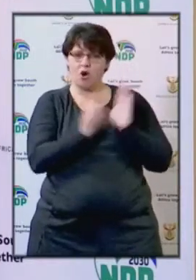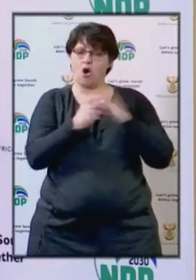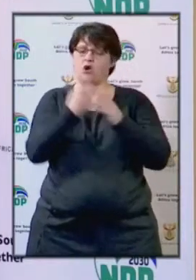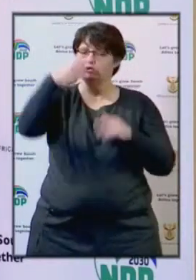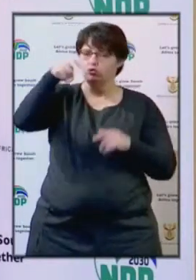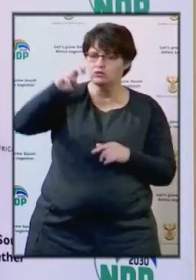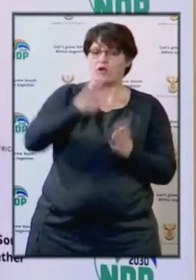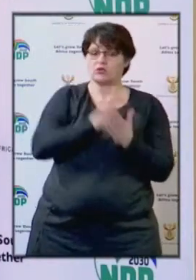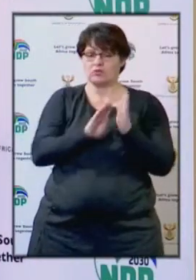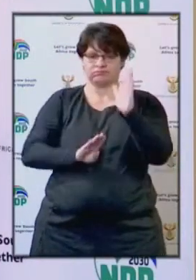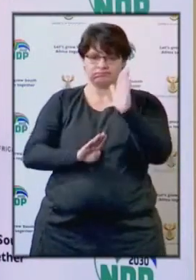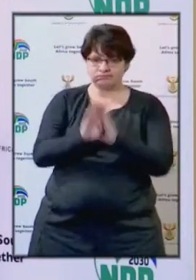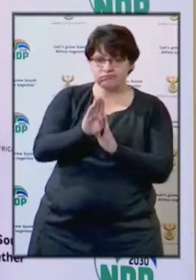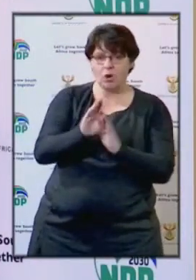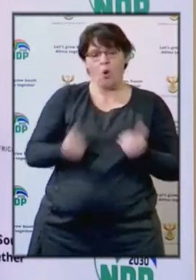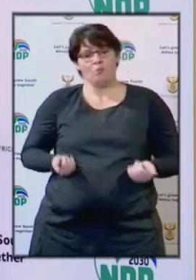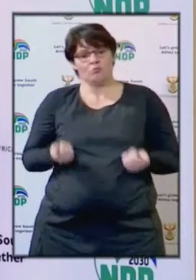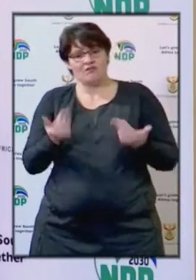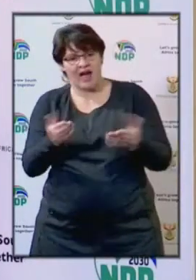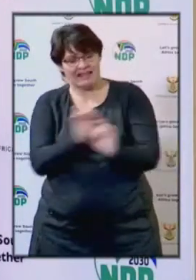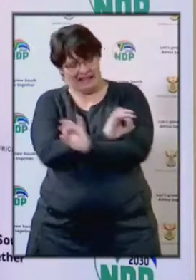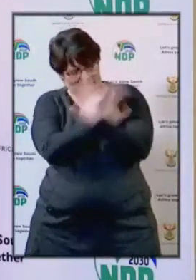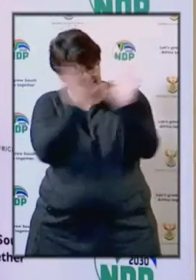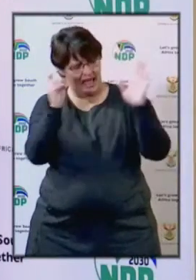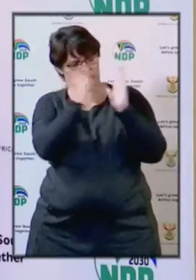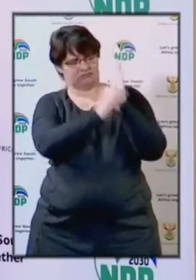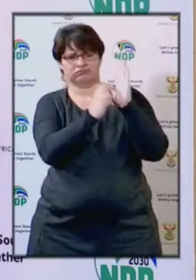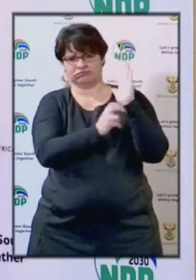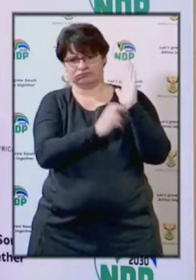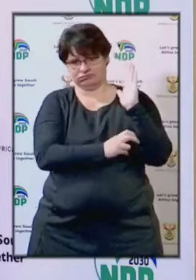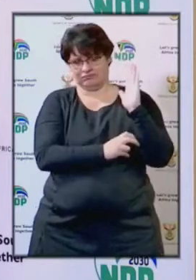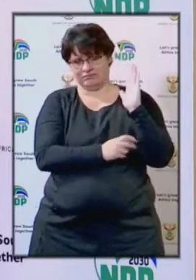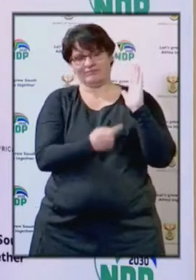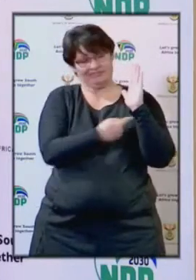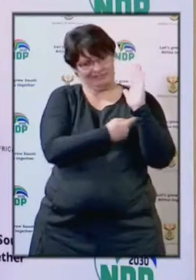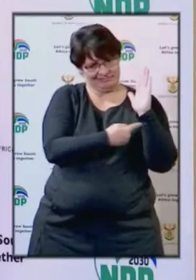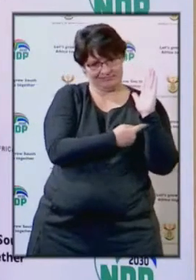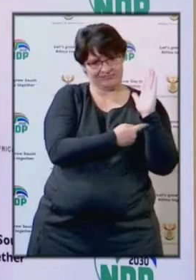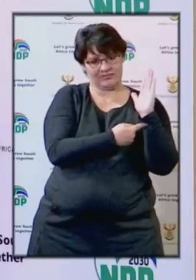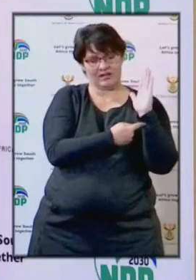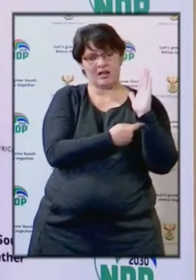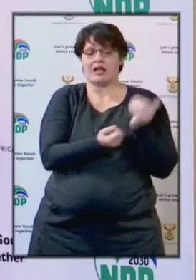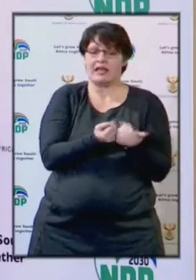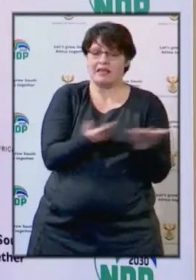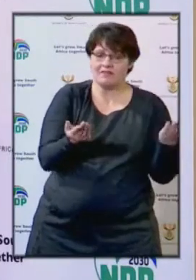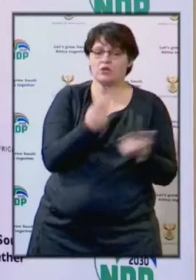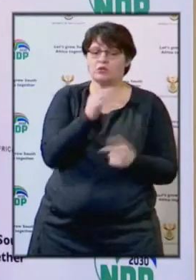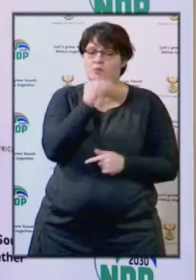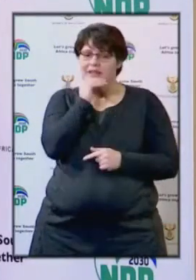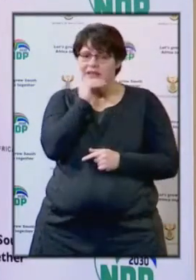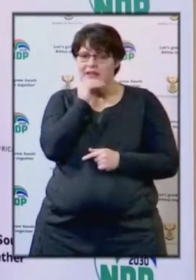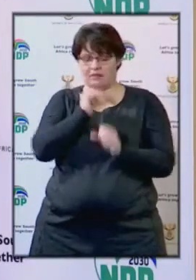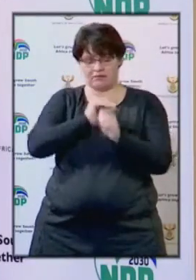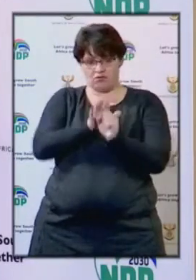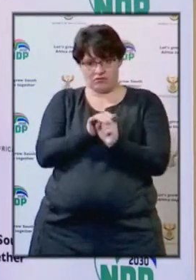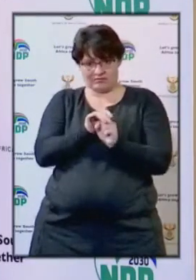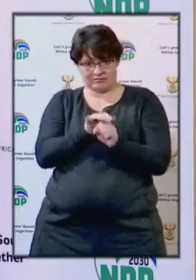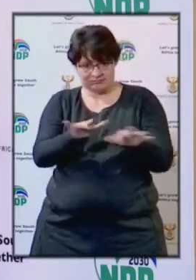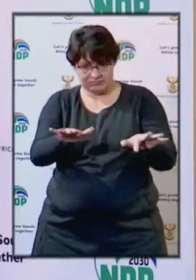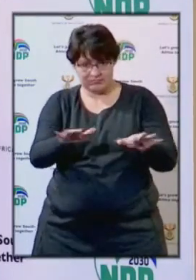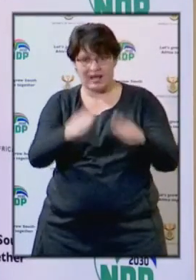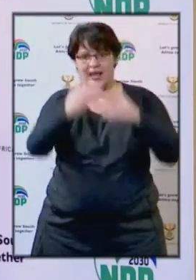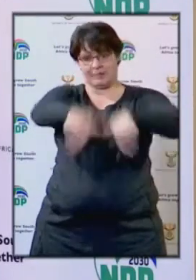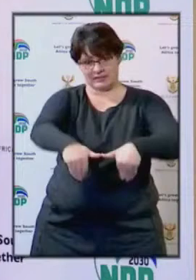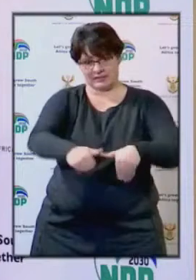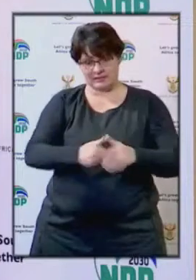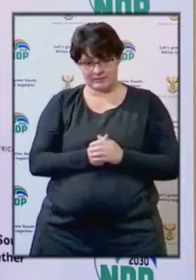sector to either enhance or provide further clarity on the existing regulation issued to limit the spread of the virus,